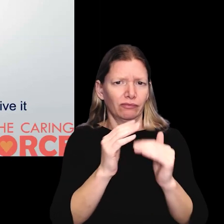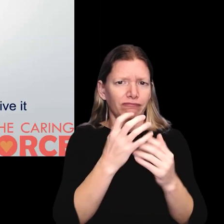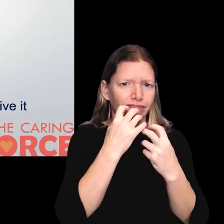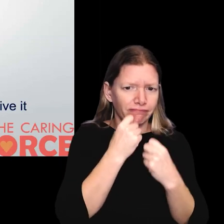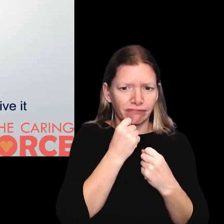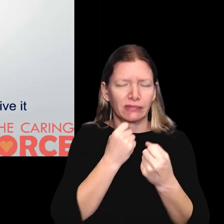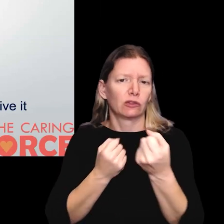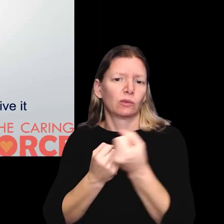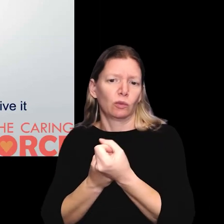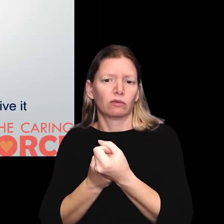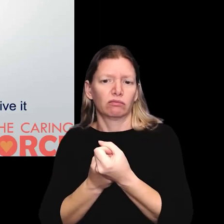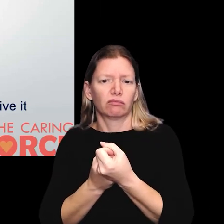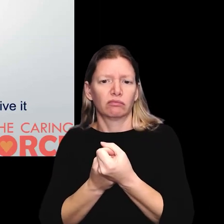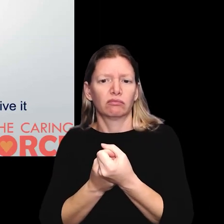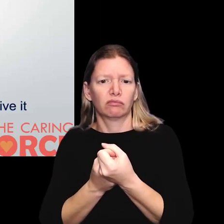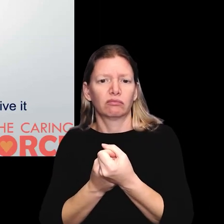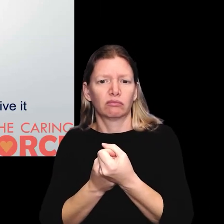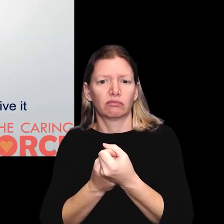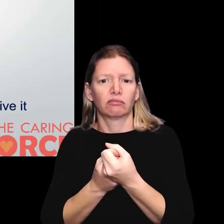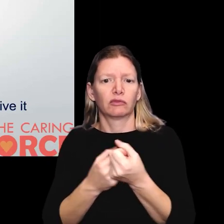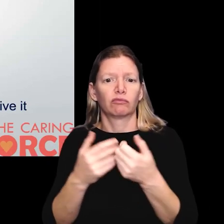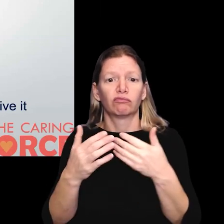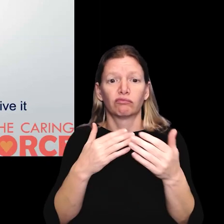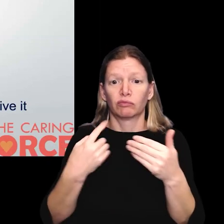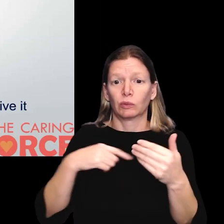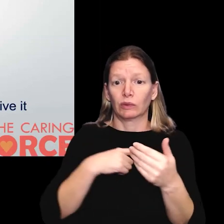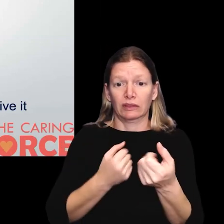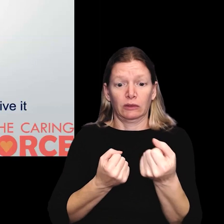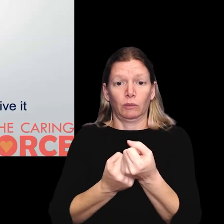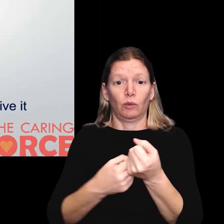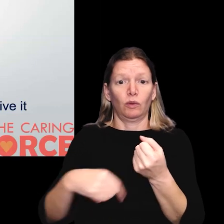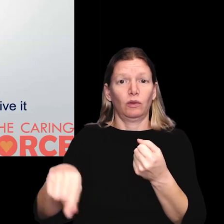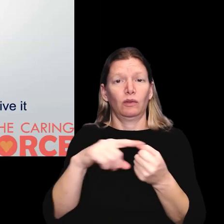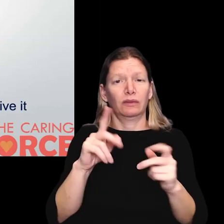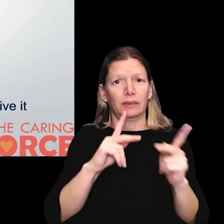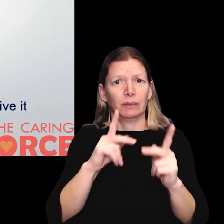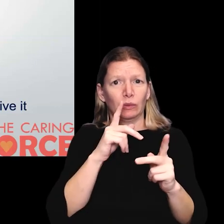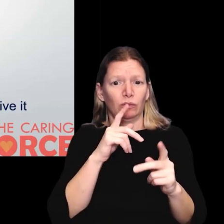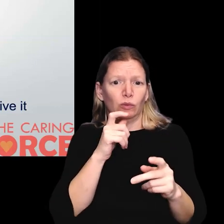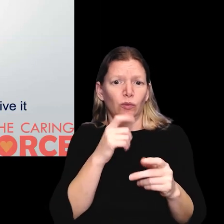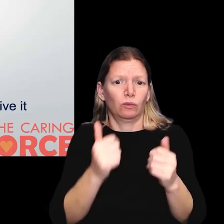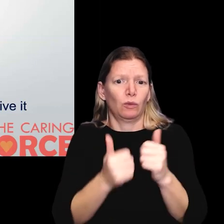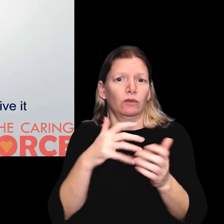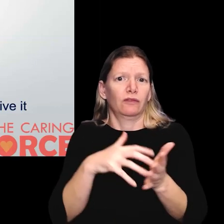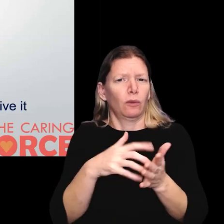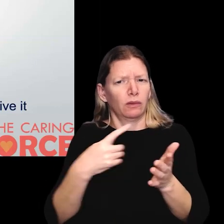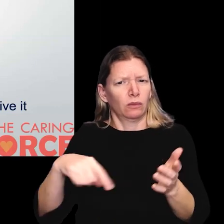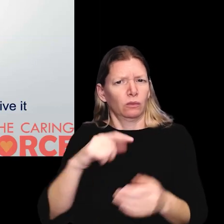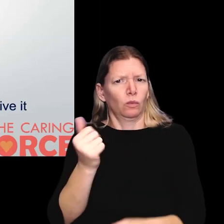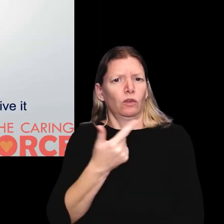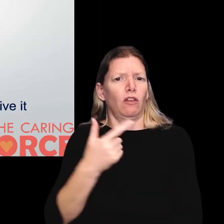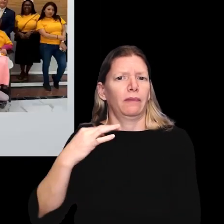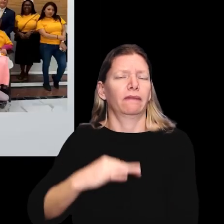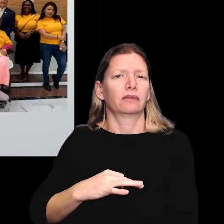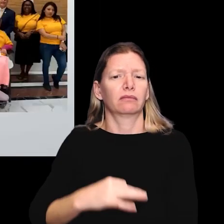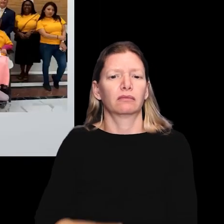equal care and support and that when we support the most vulnerable in our state, we'll all benefit.